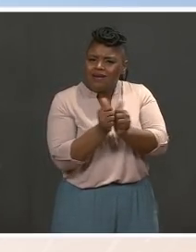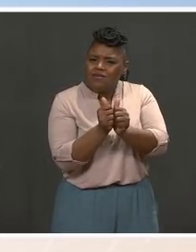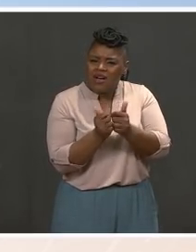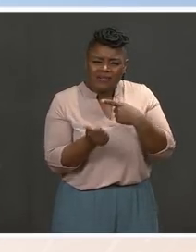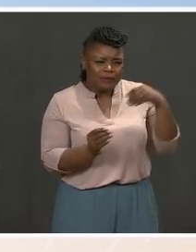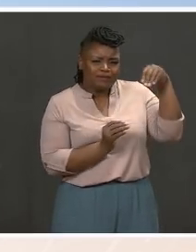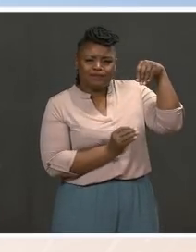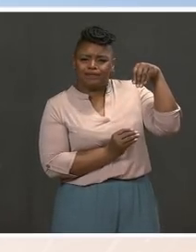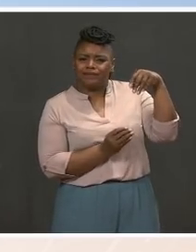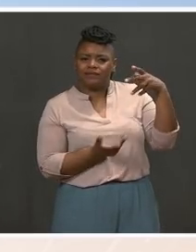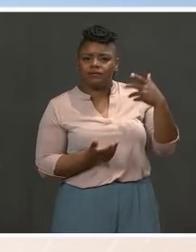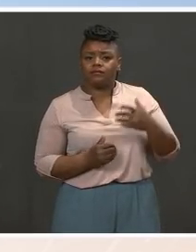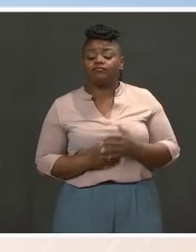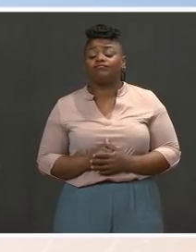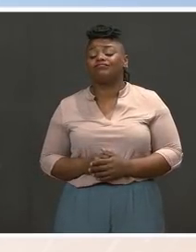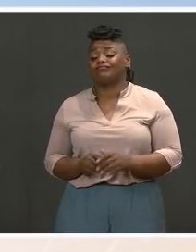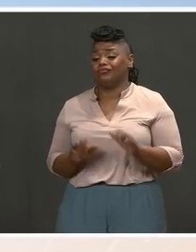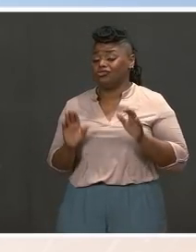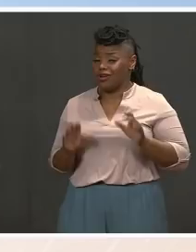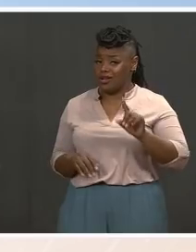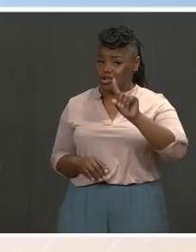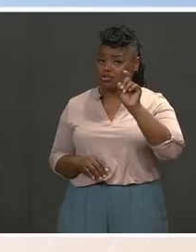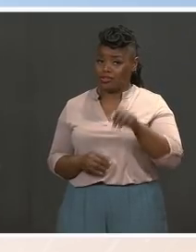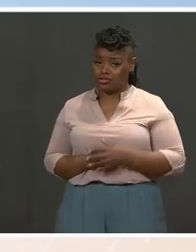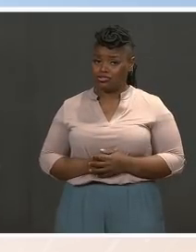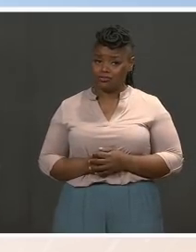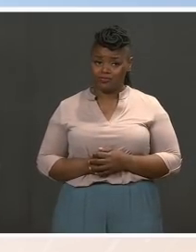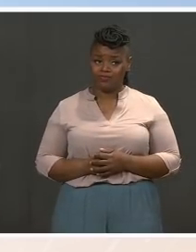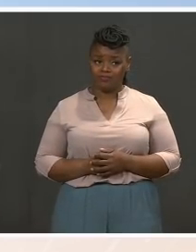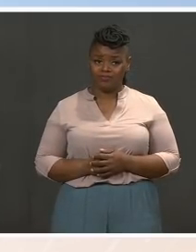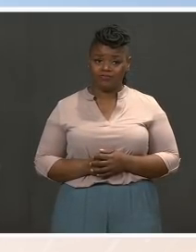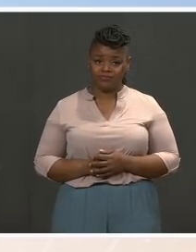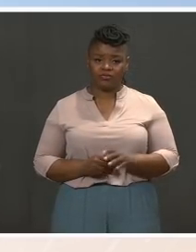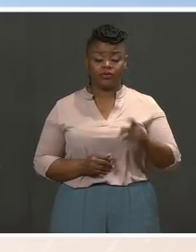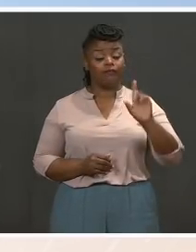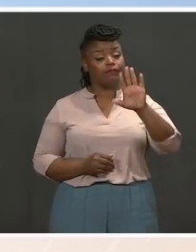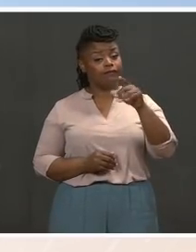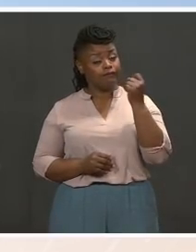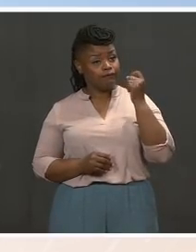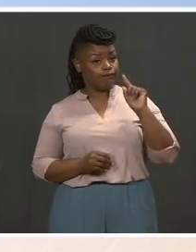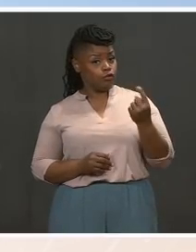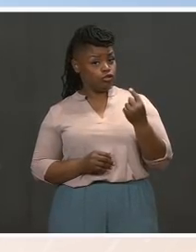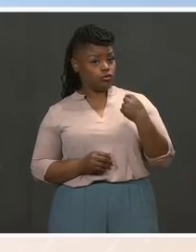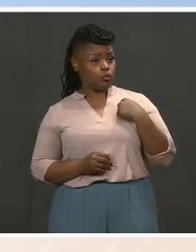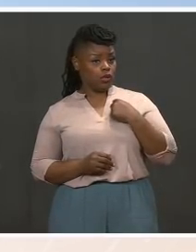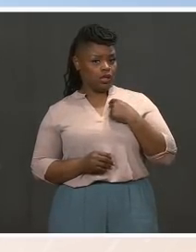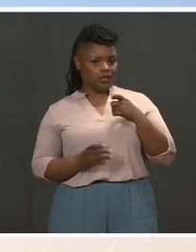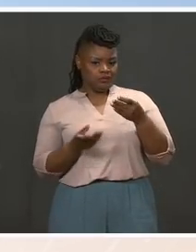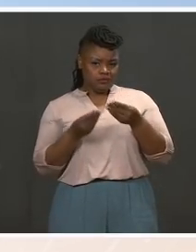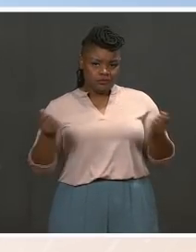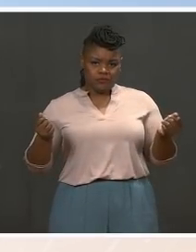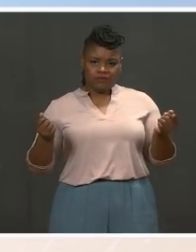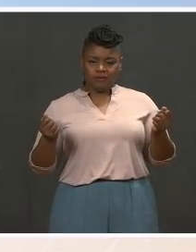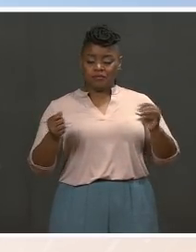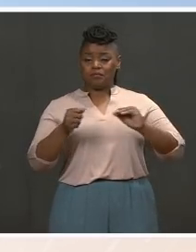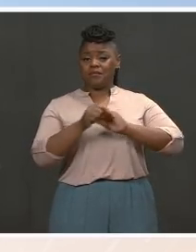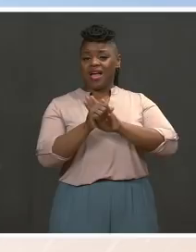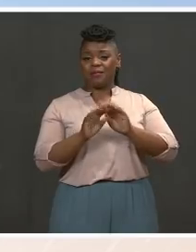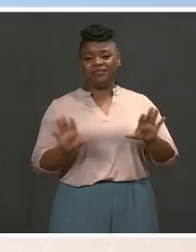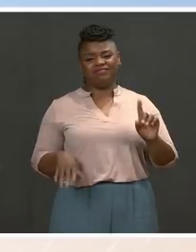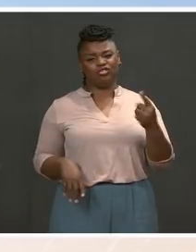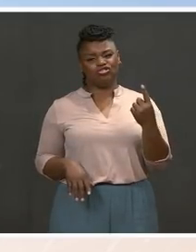most important thing that we need to do is wrap our hands around this pandemic, right? So the steps that were taken as a part of the American Rescue Plan to,